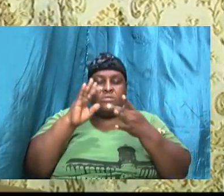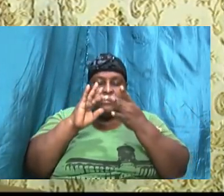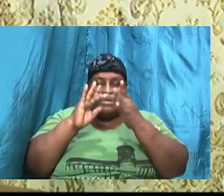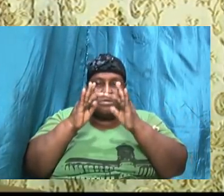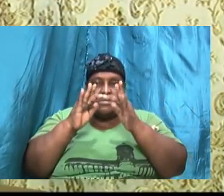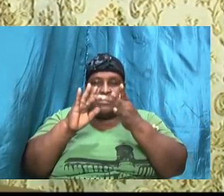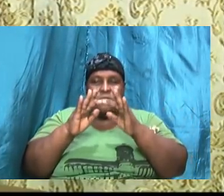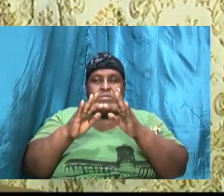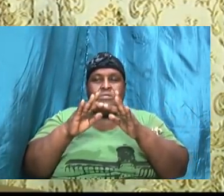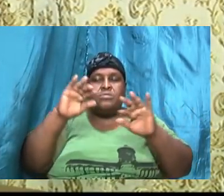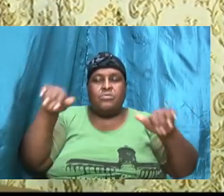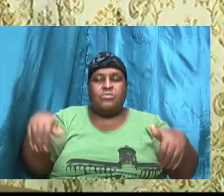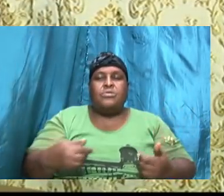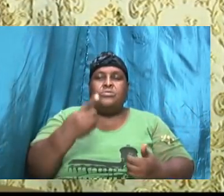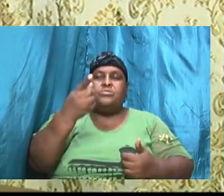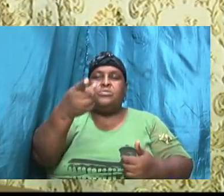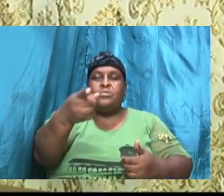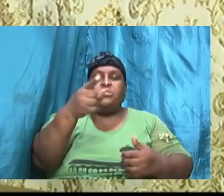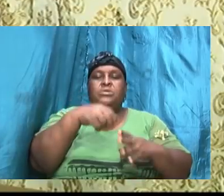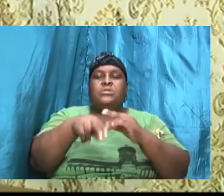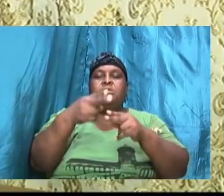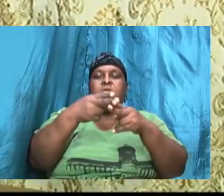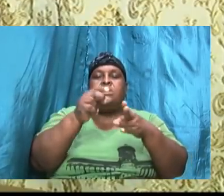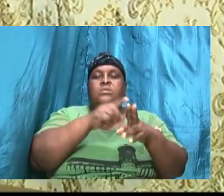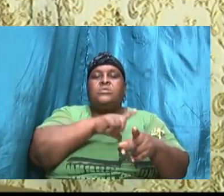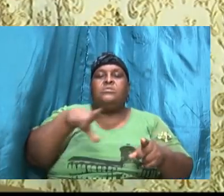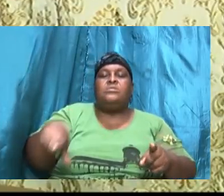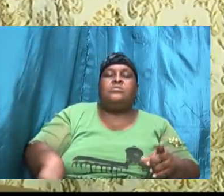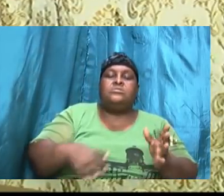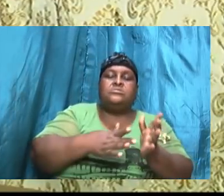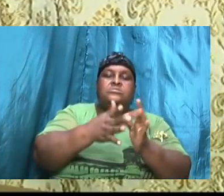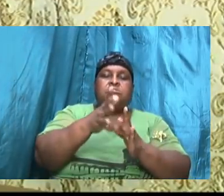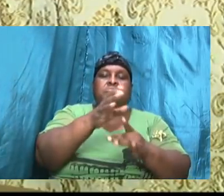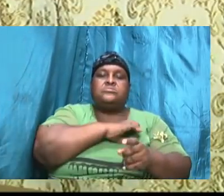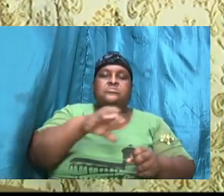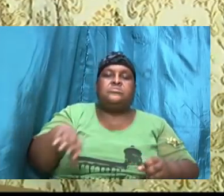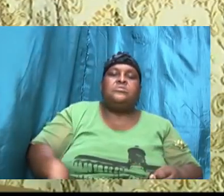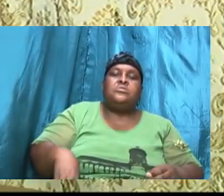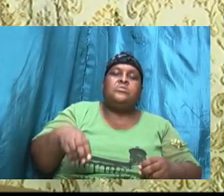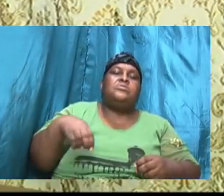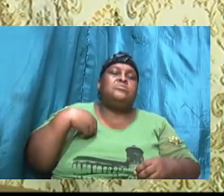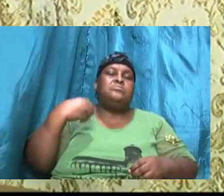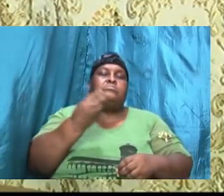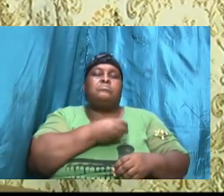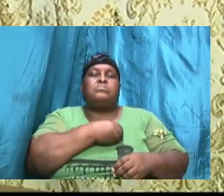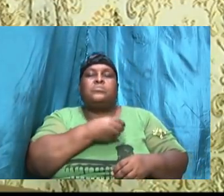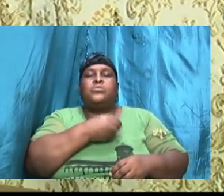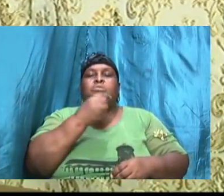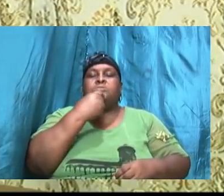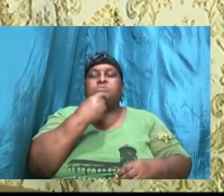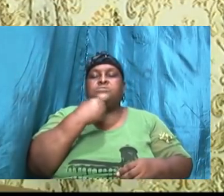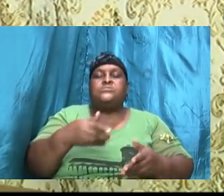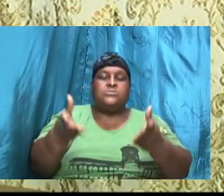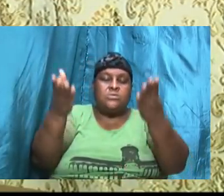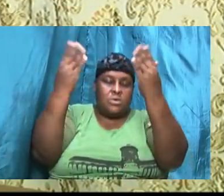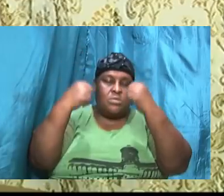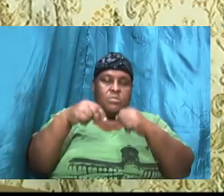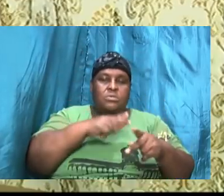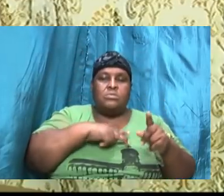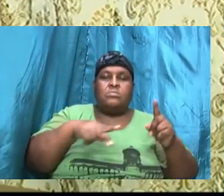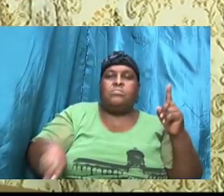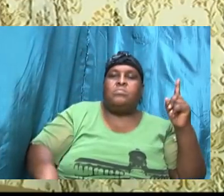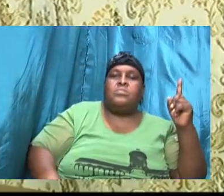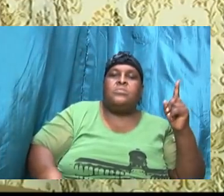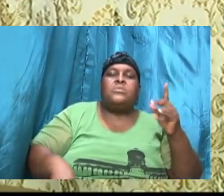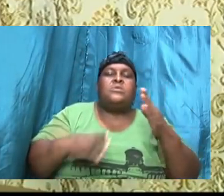I greet you in the name of the Lord Jesus Christ, our soon-coming King. And, you know, we want to thank you